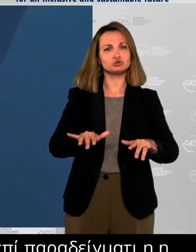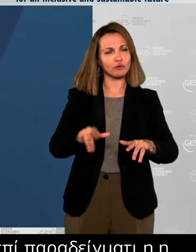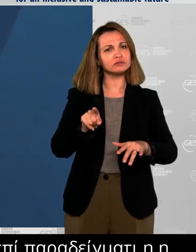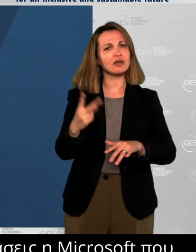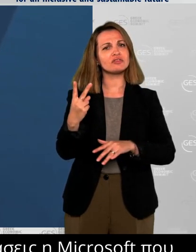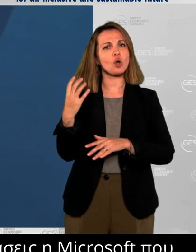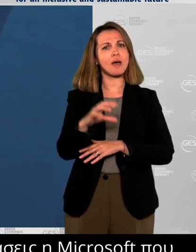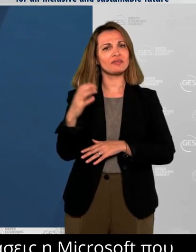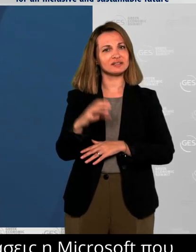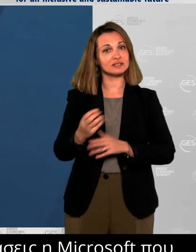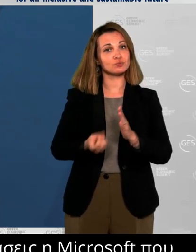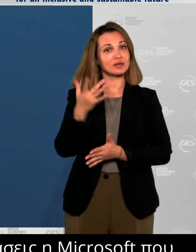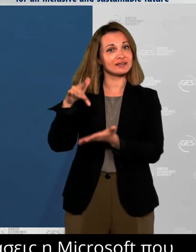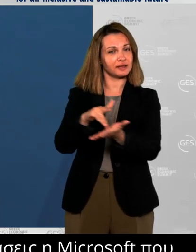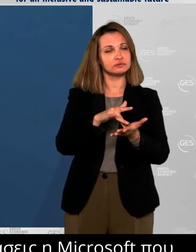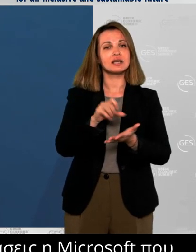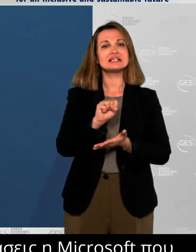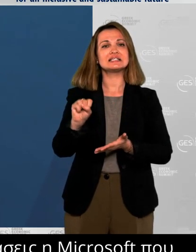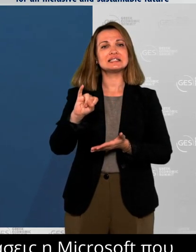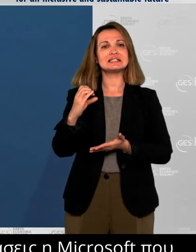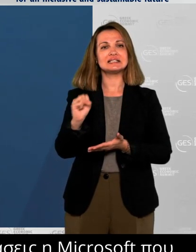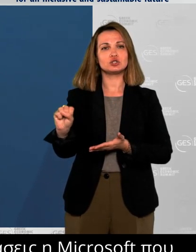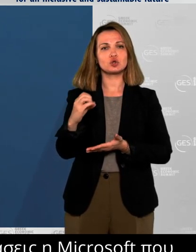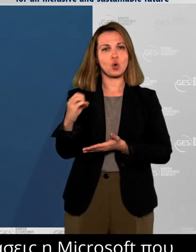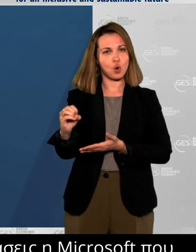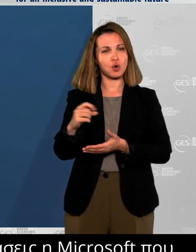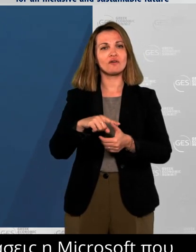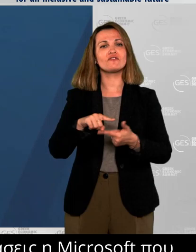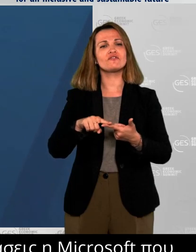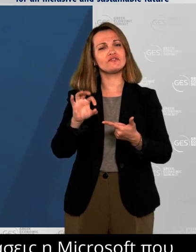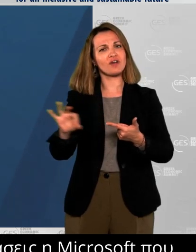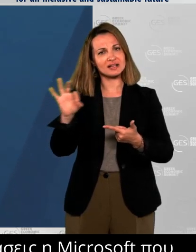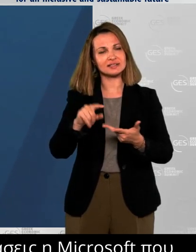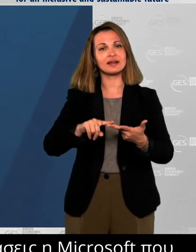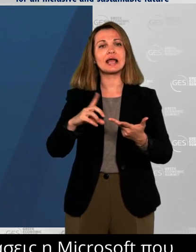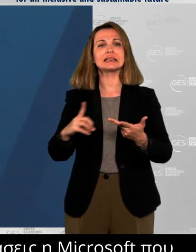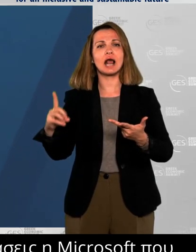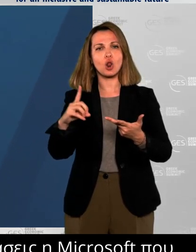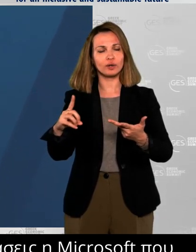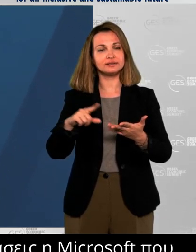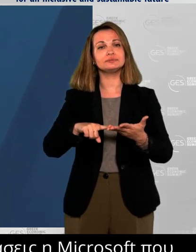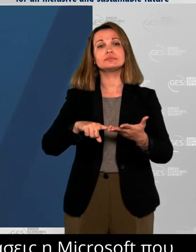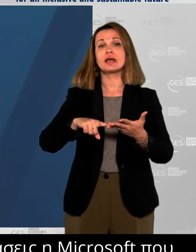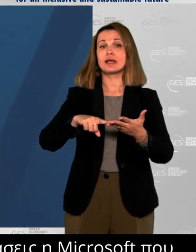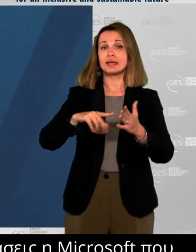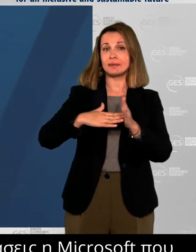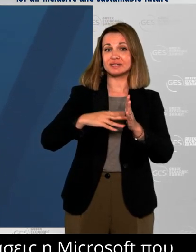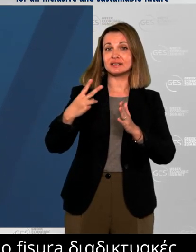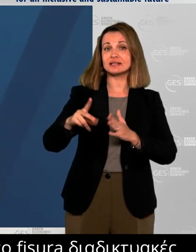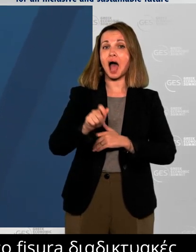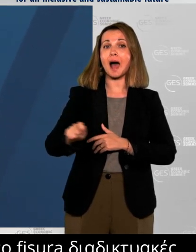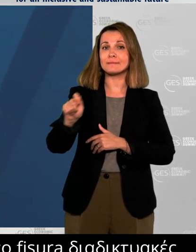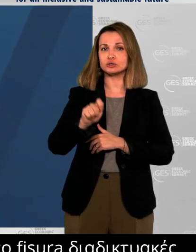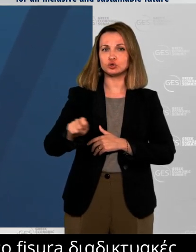Cisco, Pfizer, Deloitte, and Amazon Web Services. These are all great examples of how American companies are